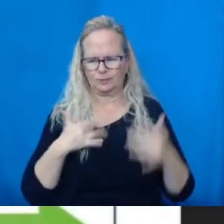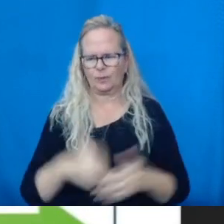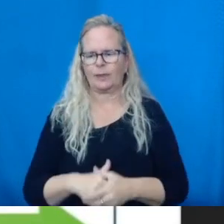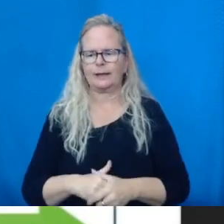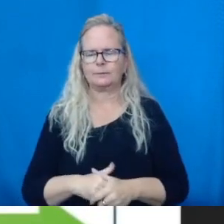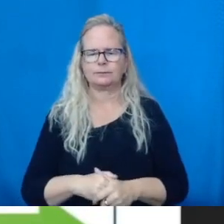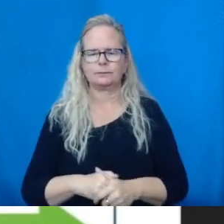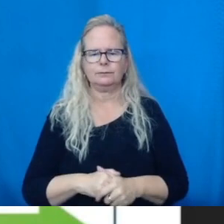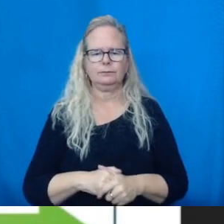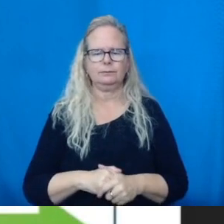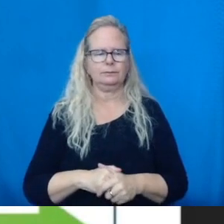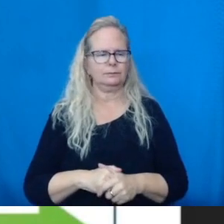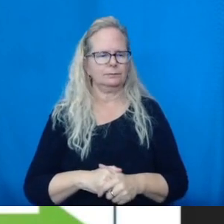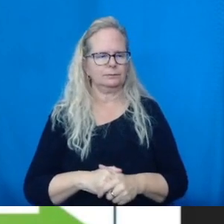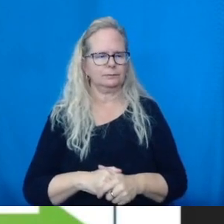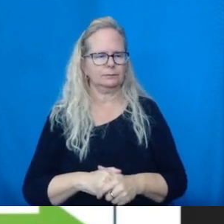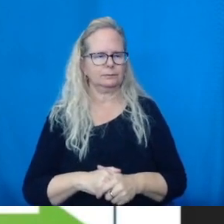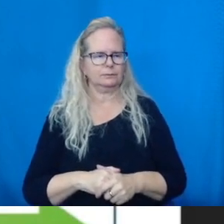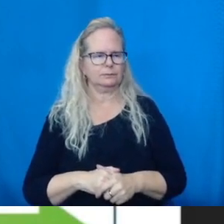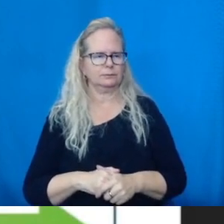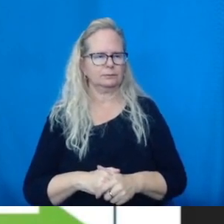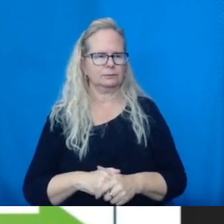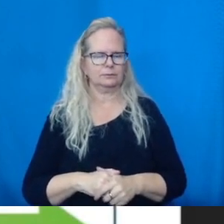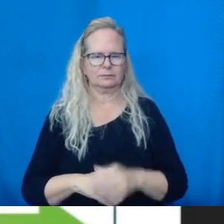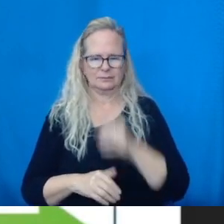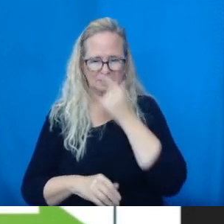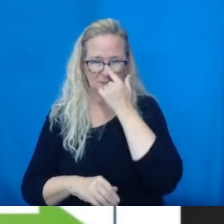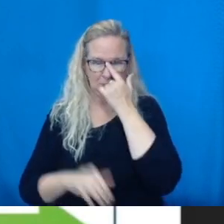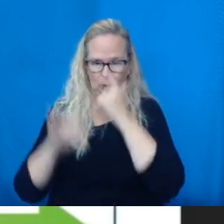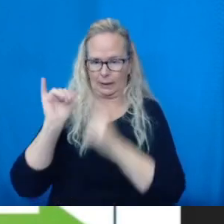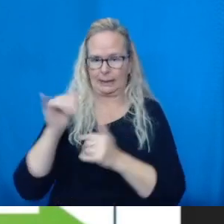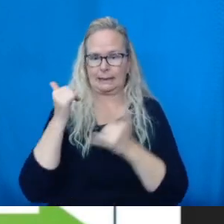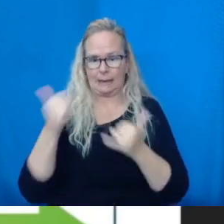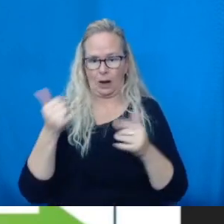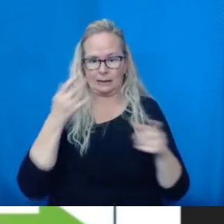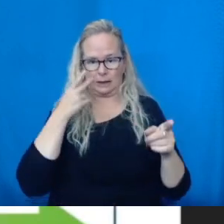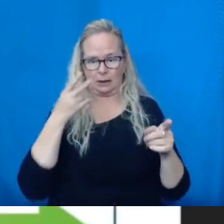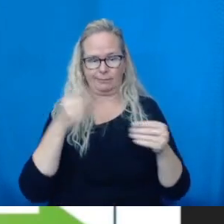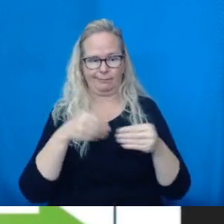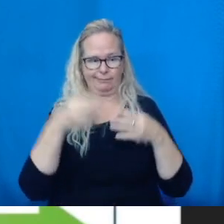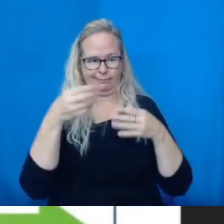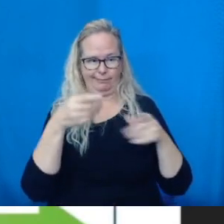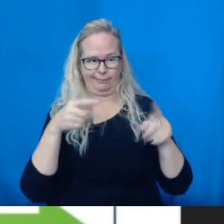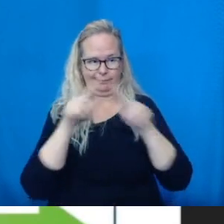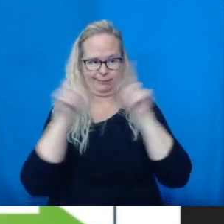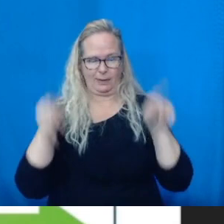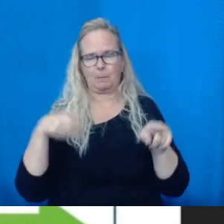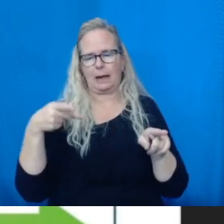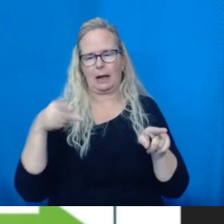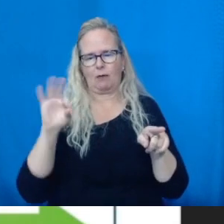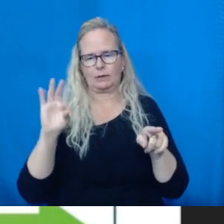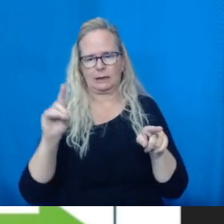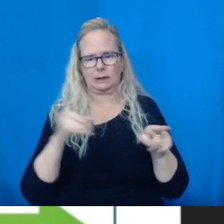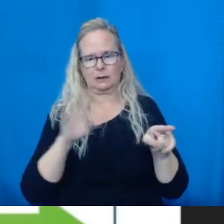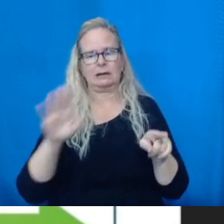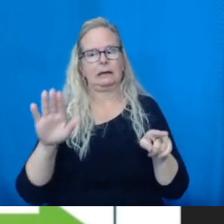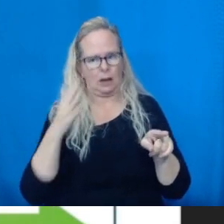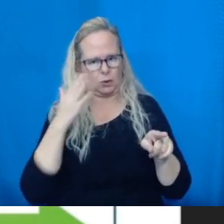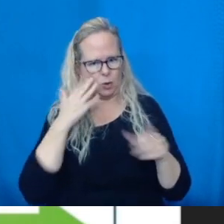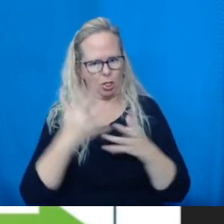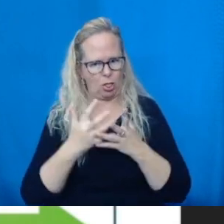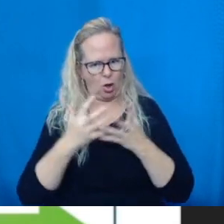a lot to talk about, but we don't want to go on for too long for you guys. So I'll try and do this pretty quickly. But I do think it's helpful to see some of the practical